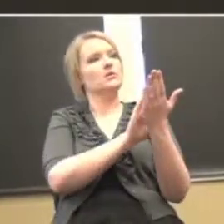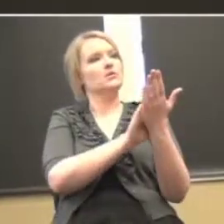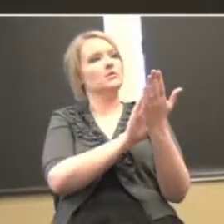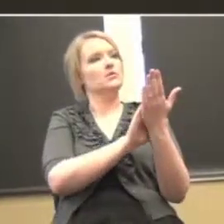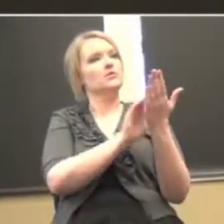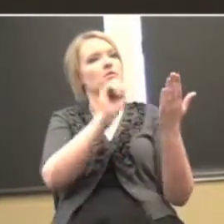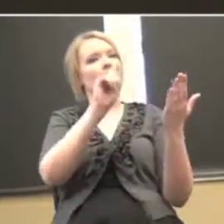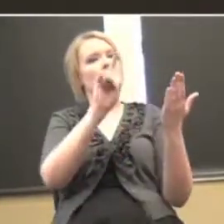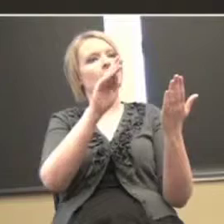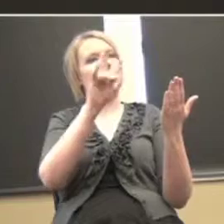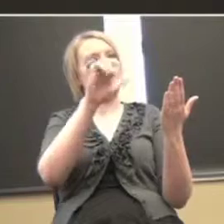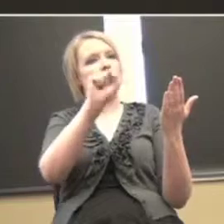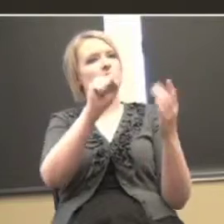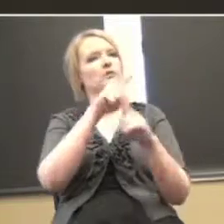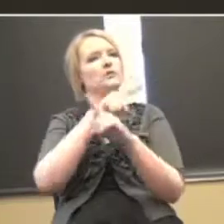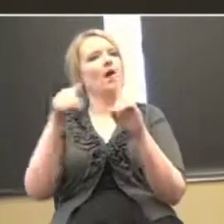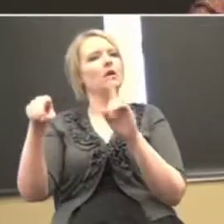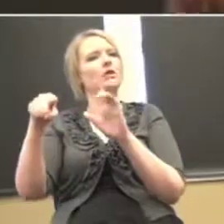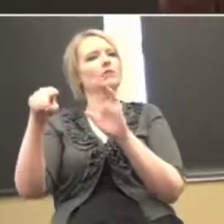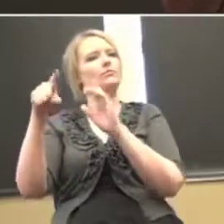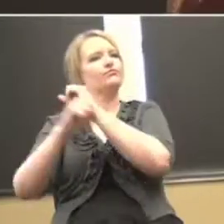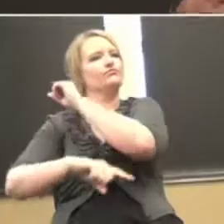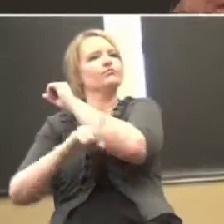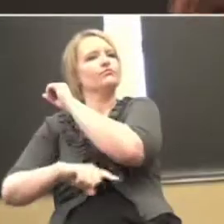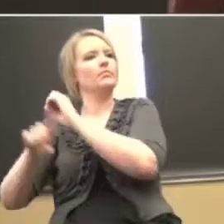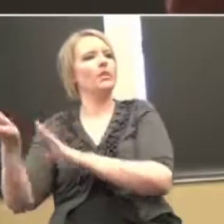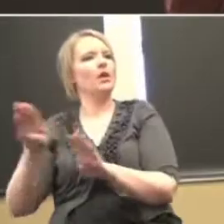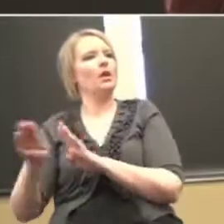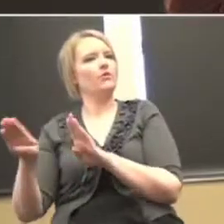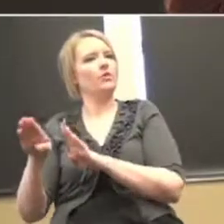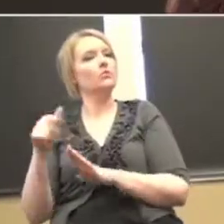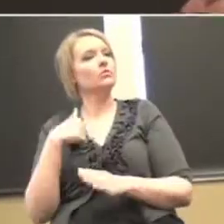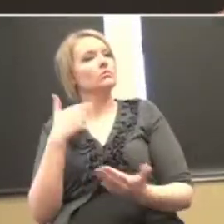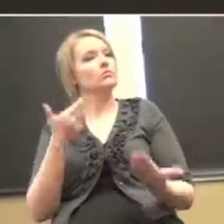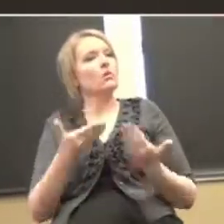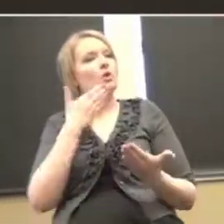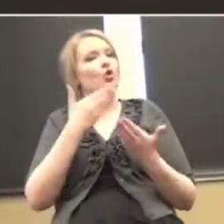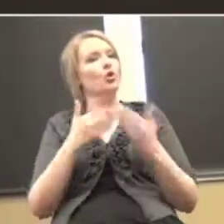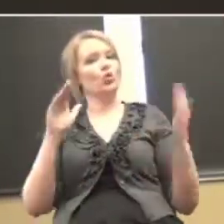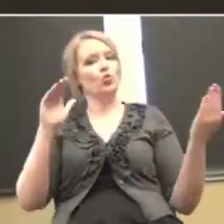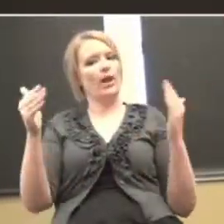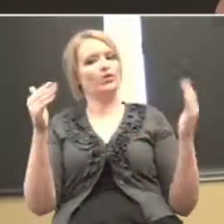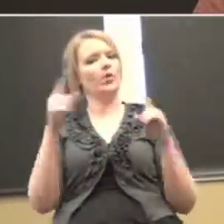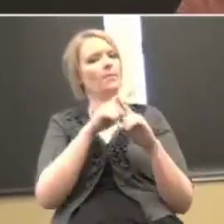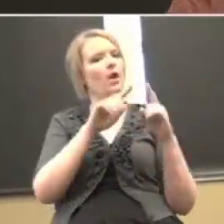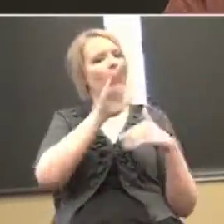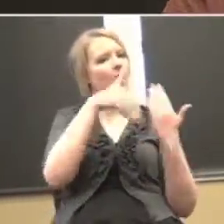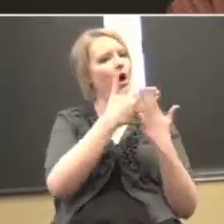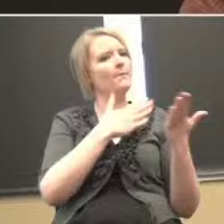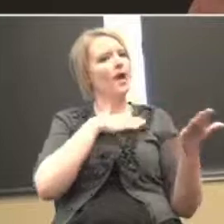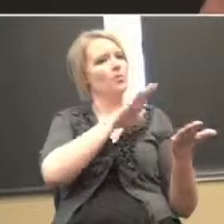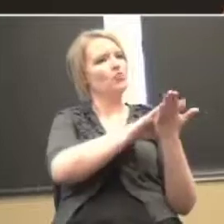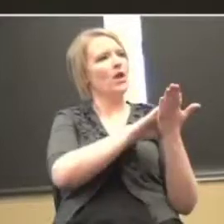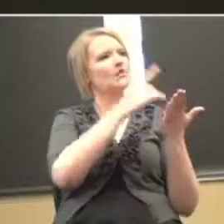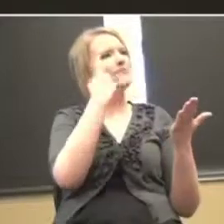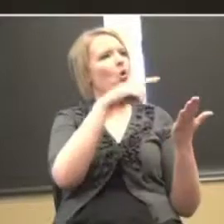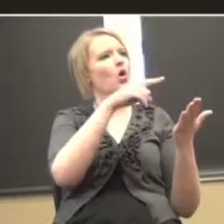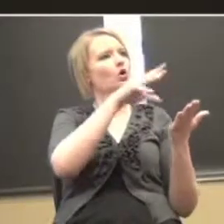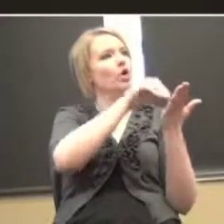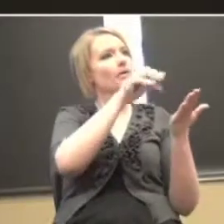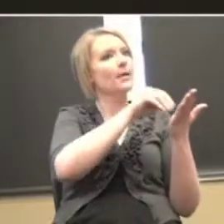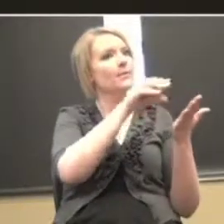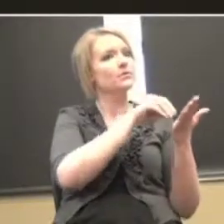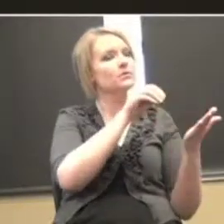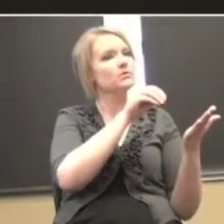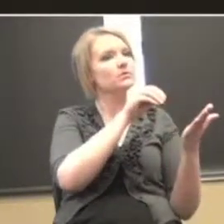and we reprimand behavior. And so I might have a nice ratio, but all of my praise is going to academics and all of my reprimand is